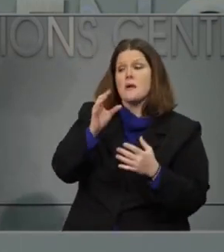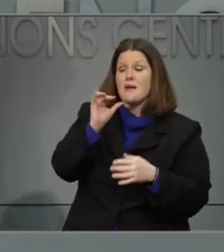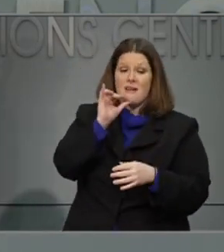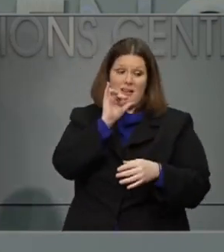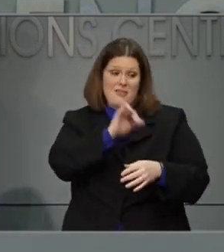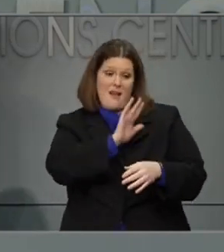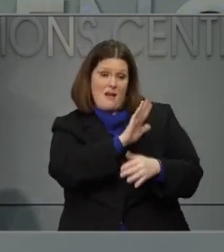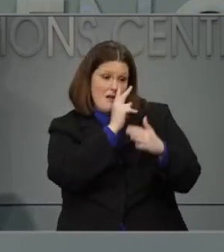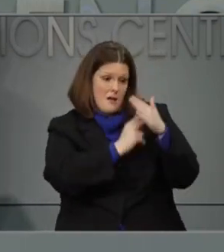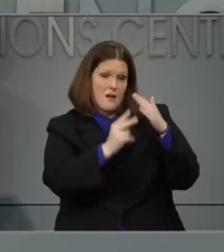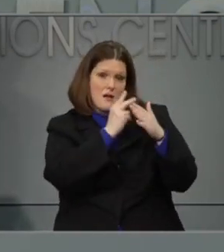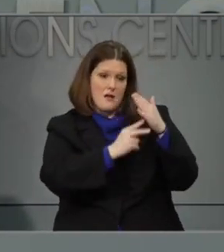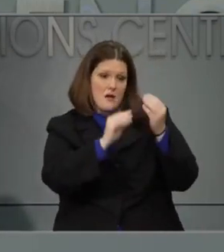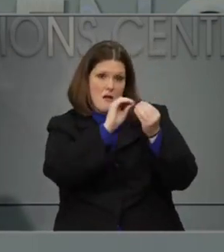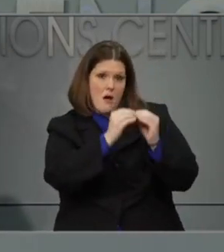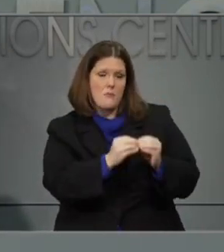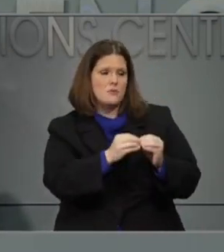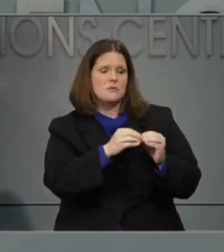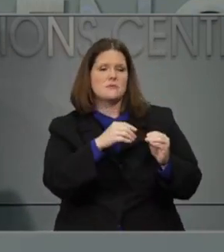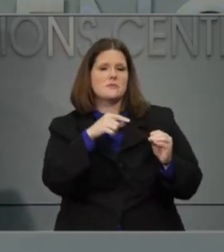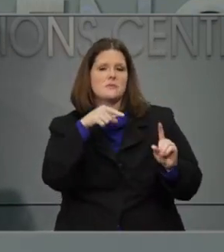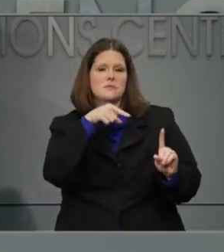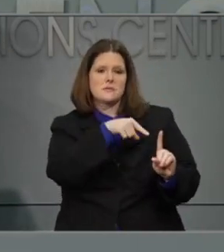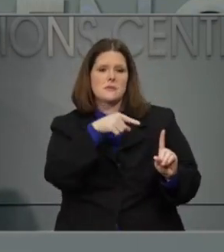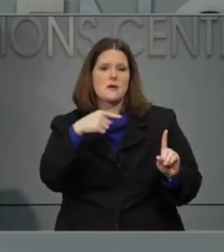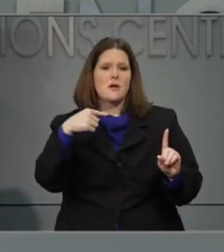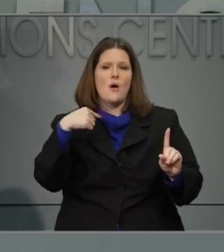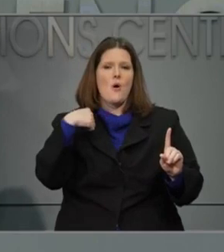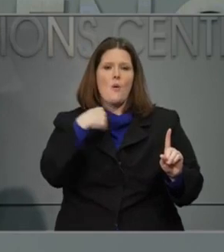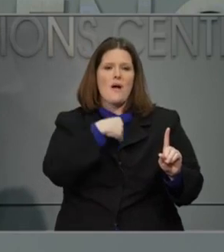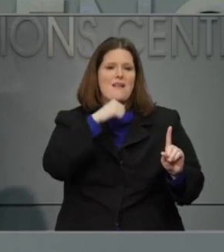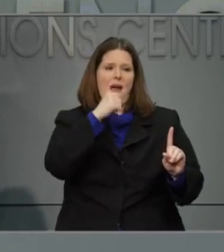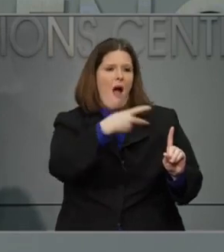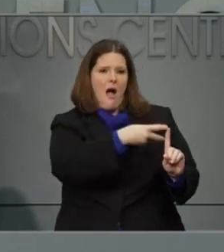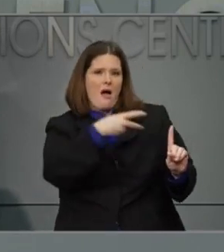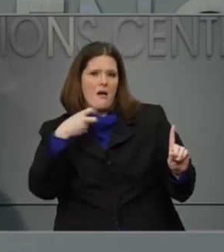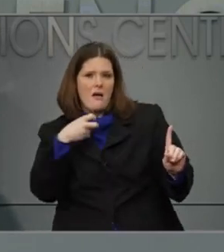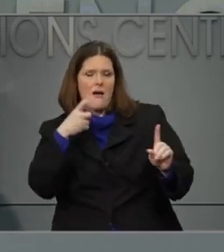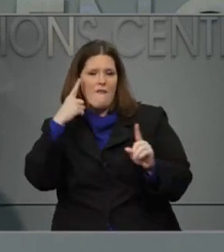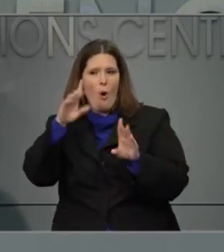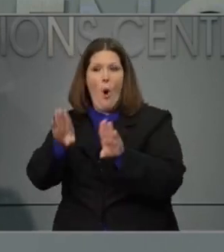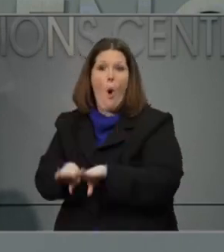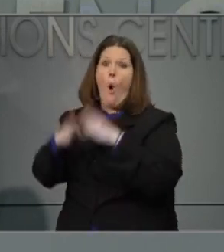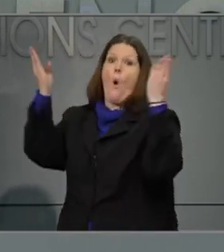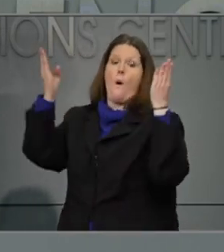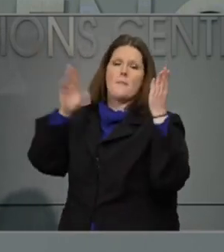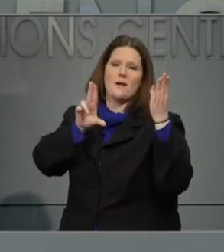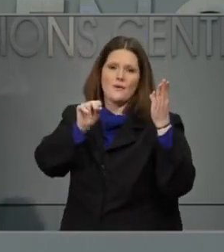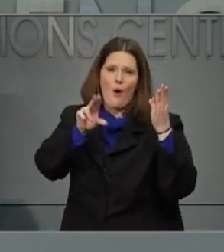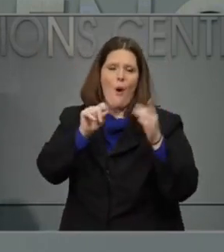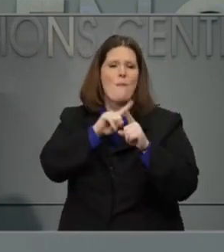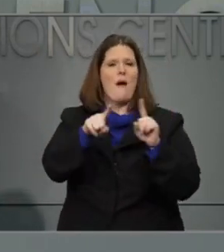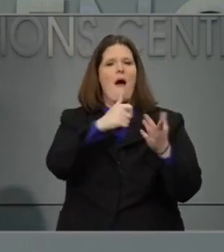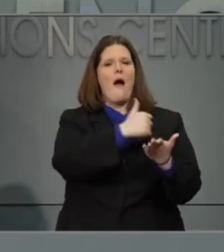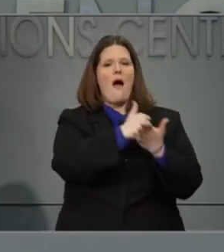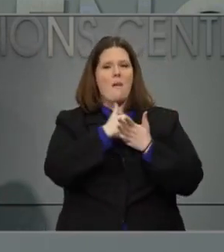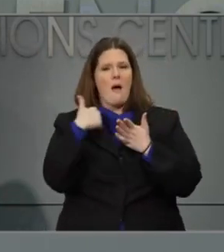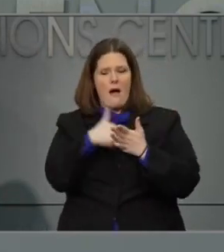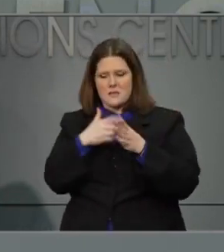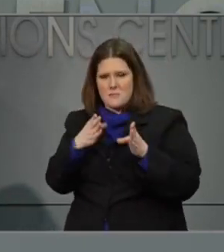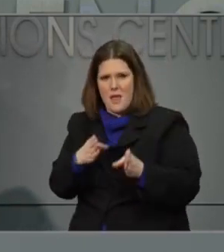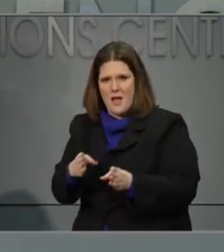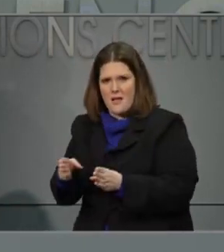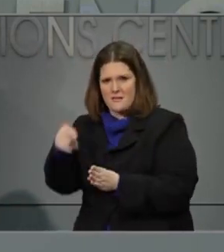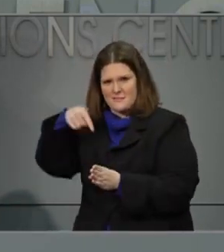some of the information that we are using in terms of moving to reopening. It does help us for planning purposes and I think has been